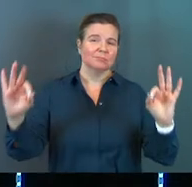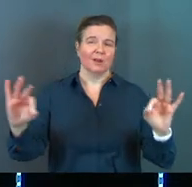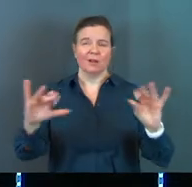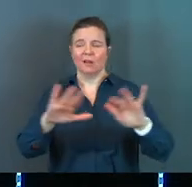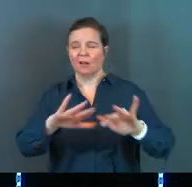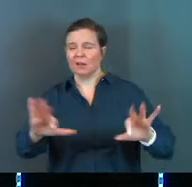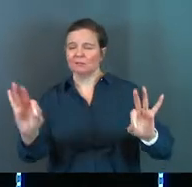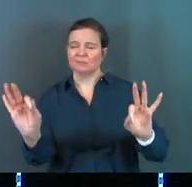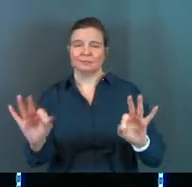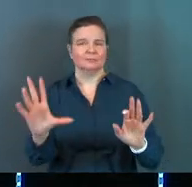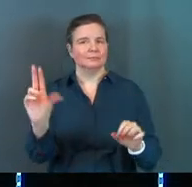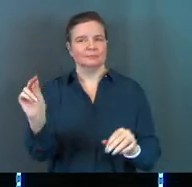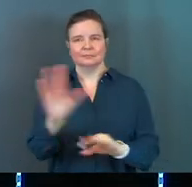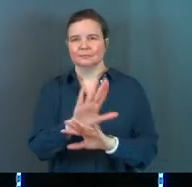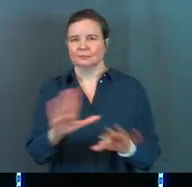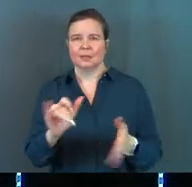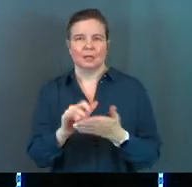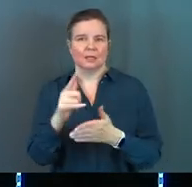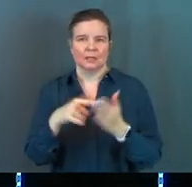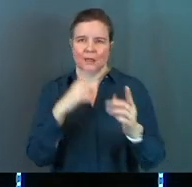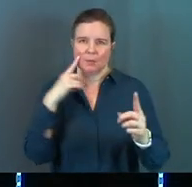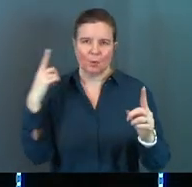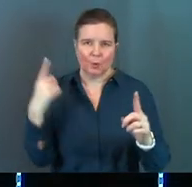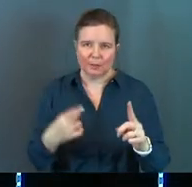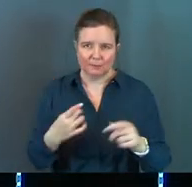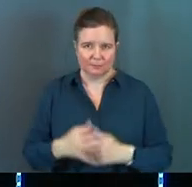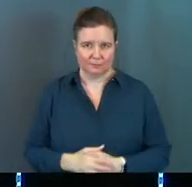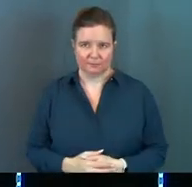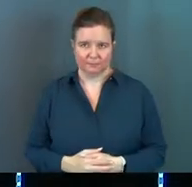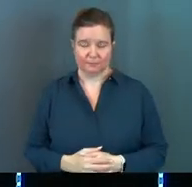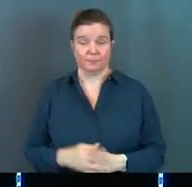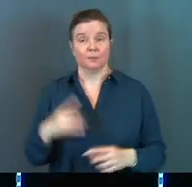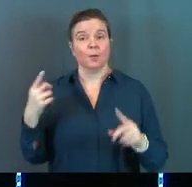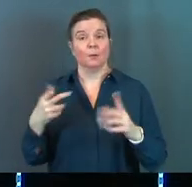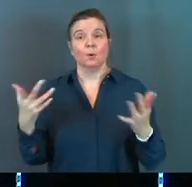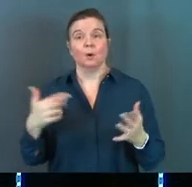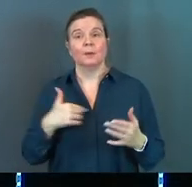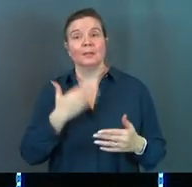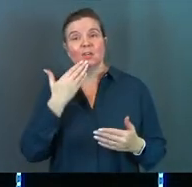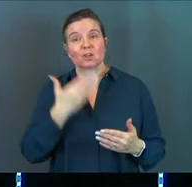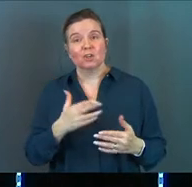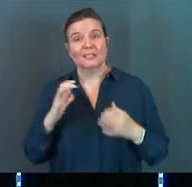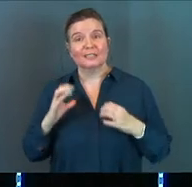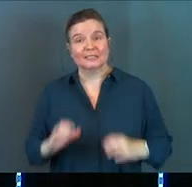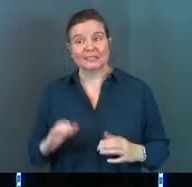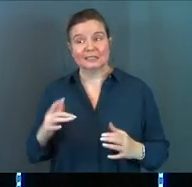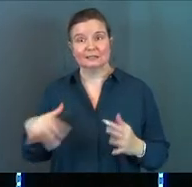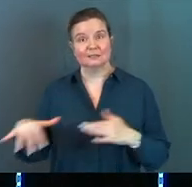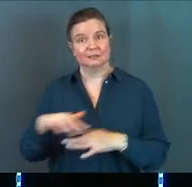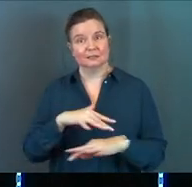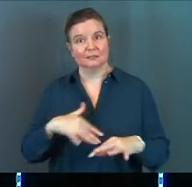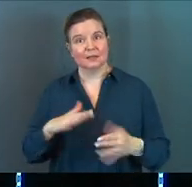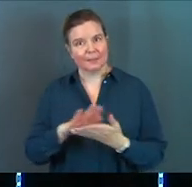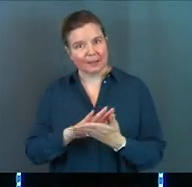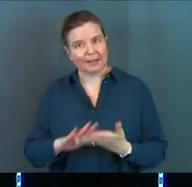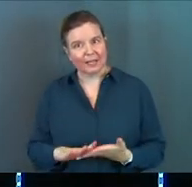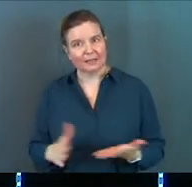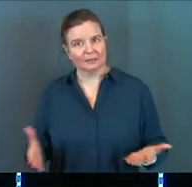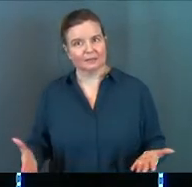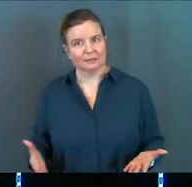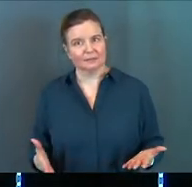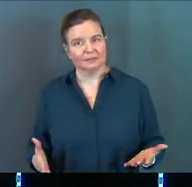Stewart perfect? Of course not. That's not the point. The point is, be a good citizen. Be clean.